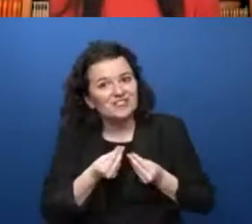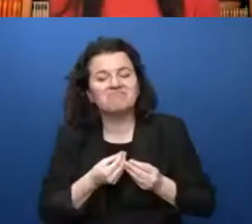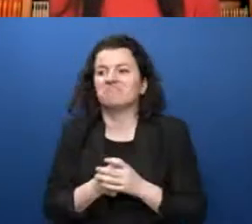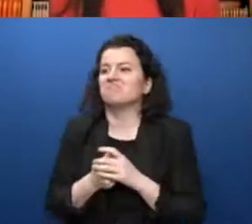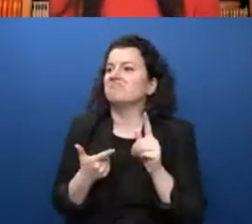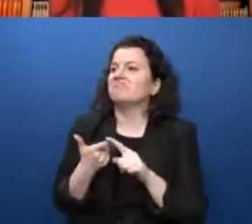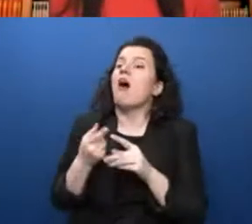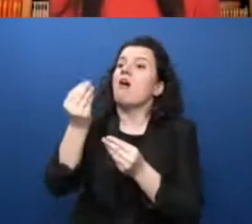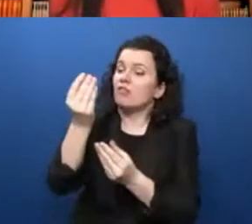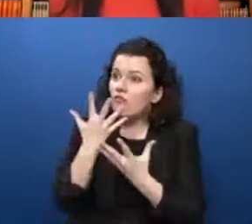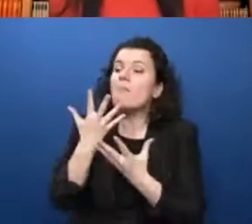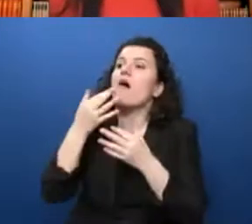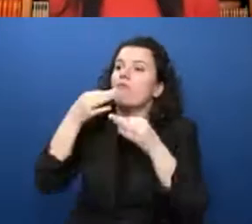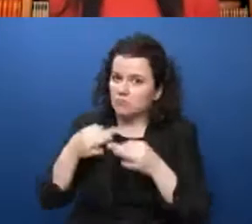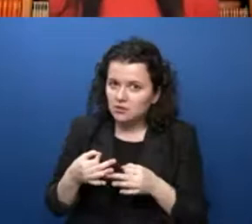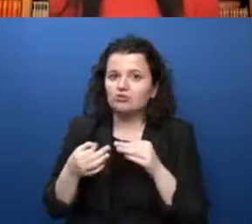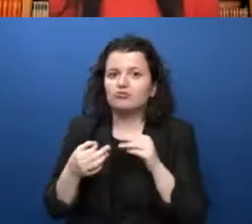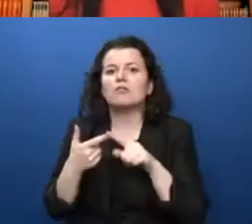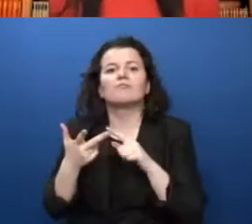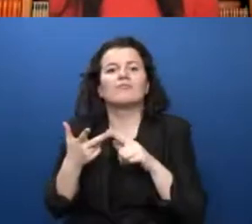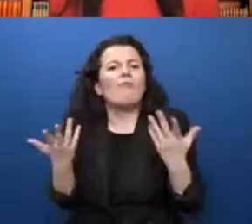because of ICTs.